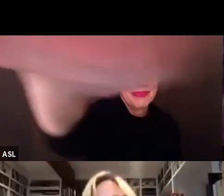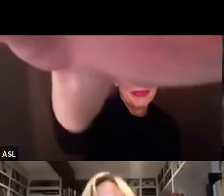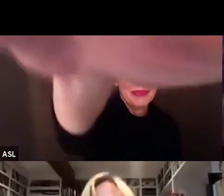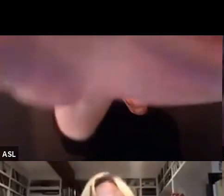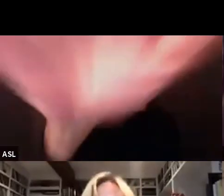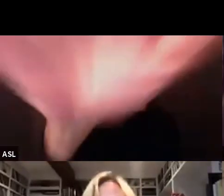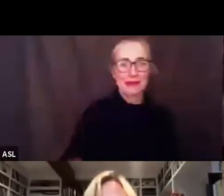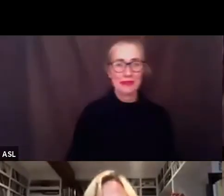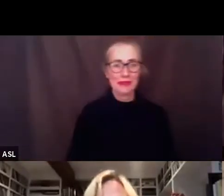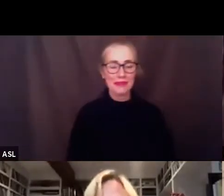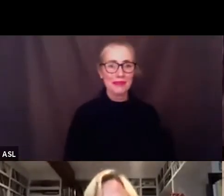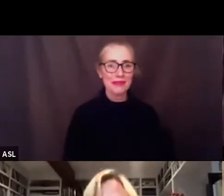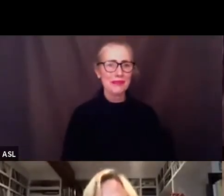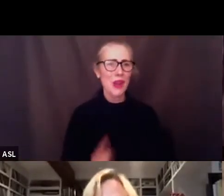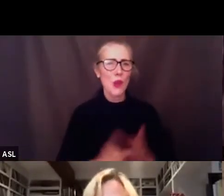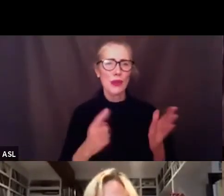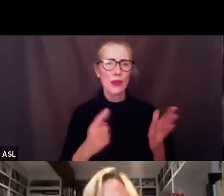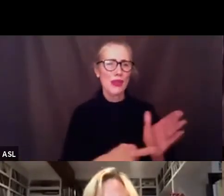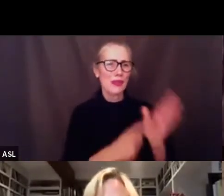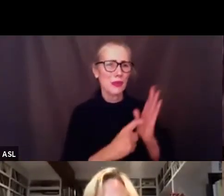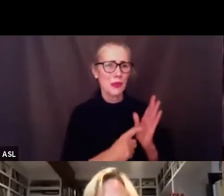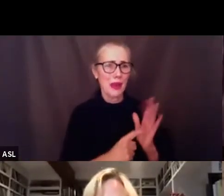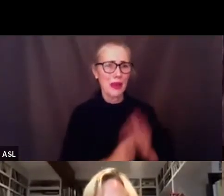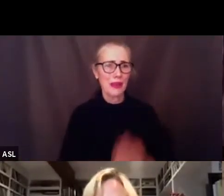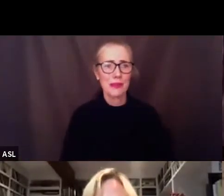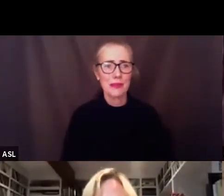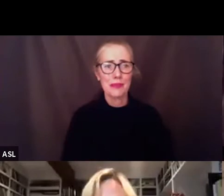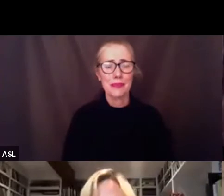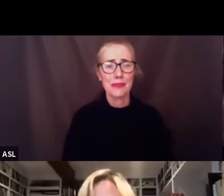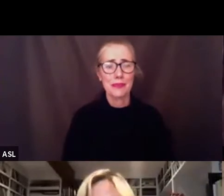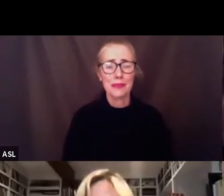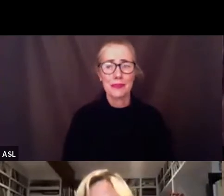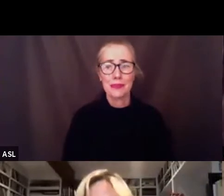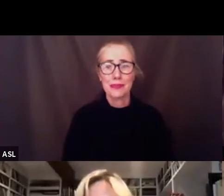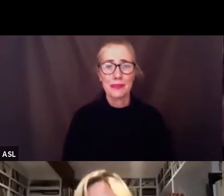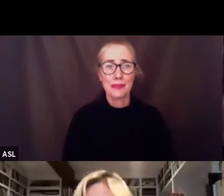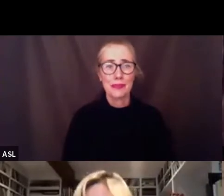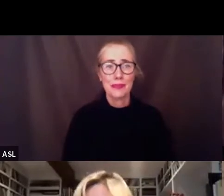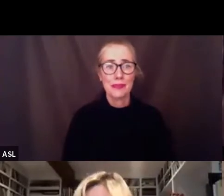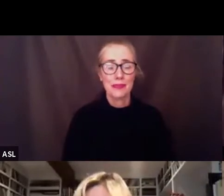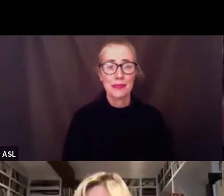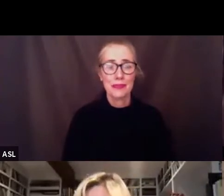or what would it take right so i